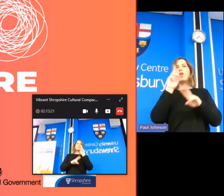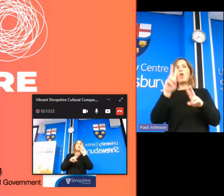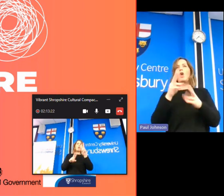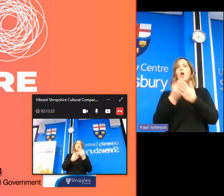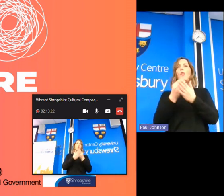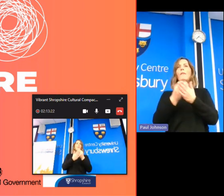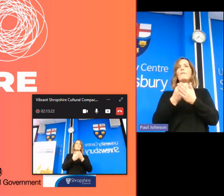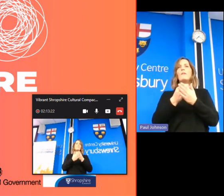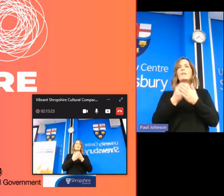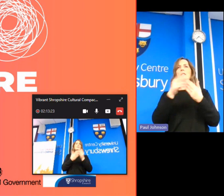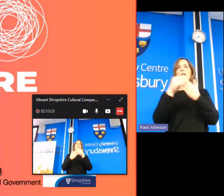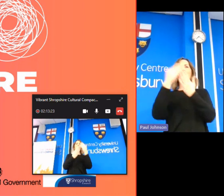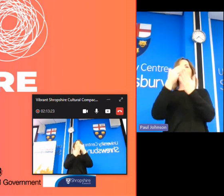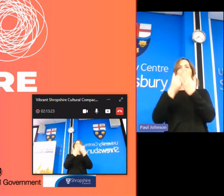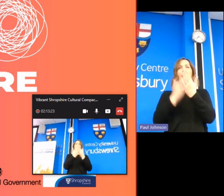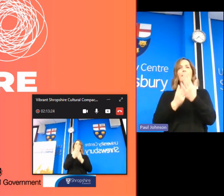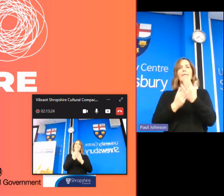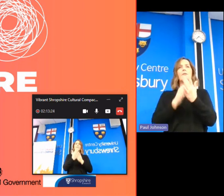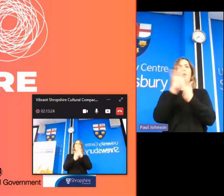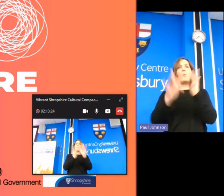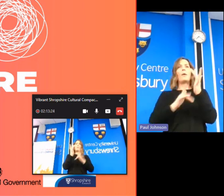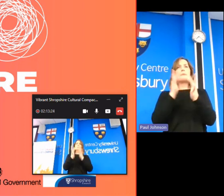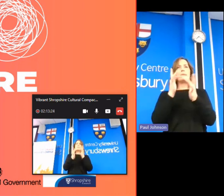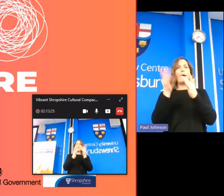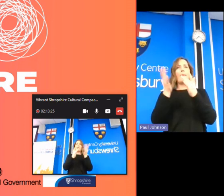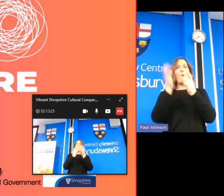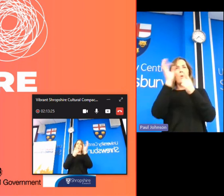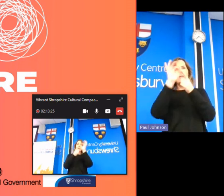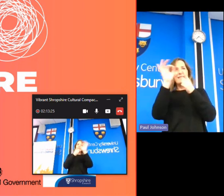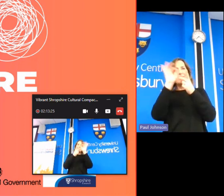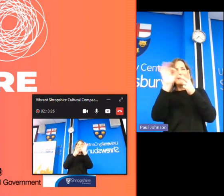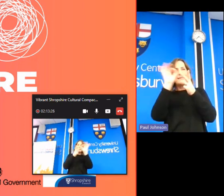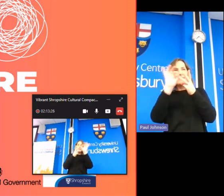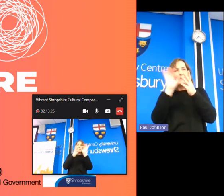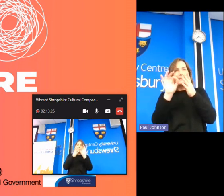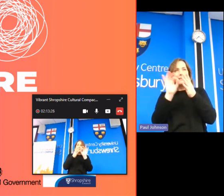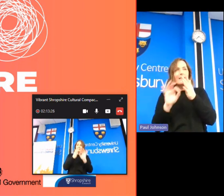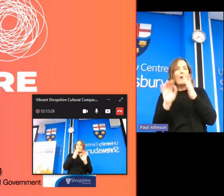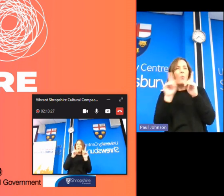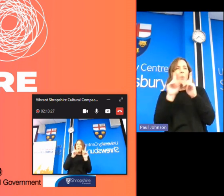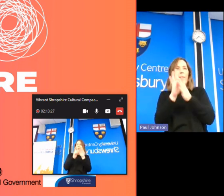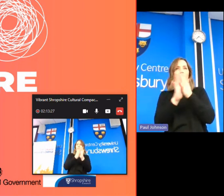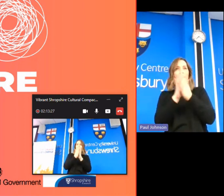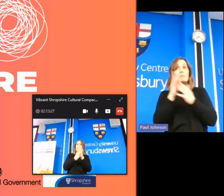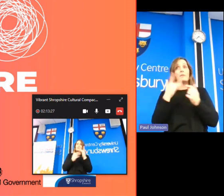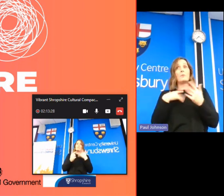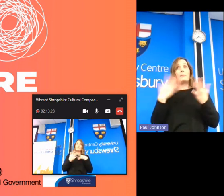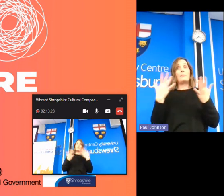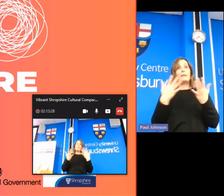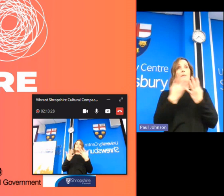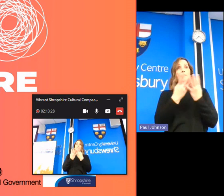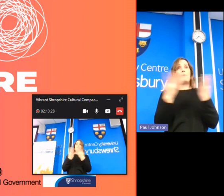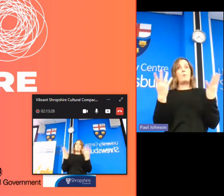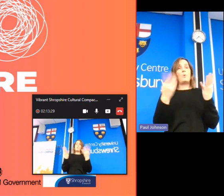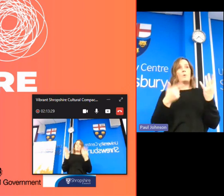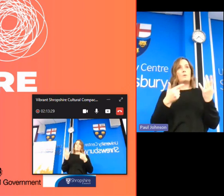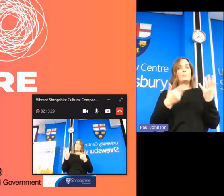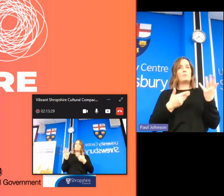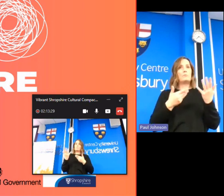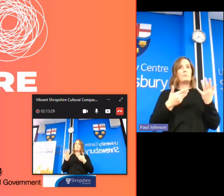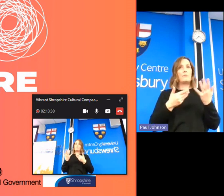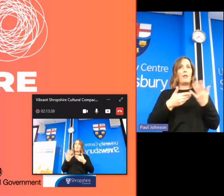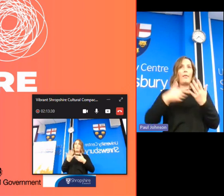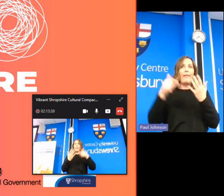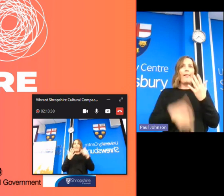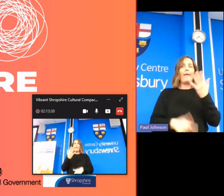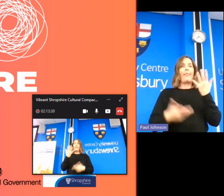guidelines on the website it goes into quite a lot more detail about that eligibility and things we had quite a lengthy discussion at the board about this and we